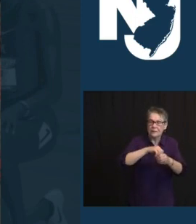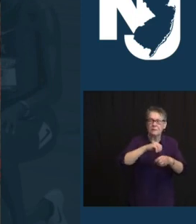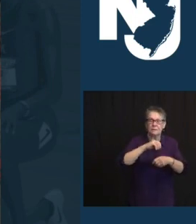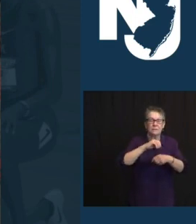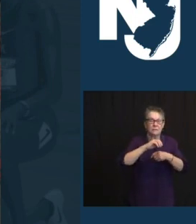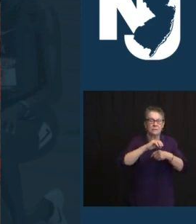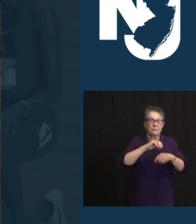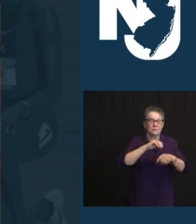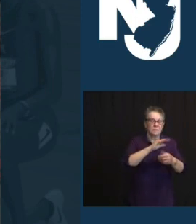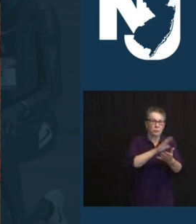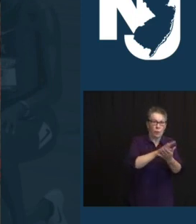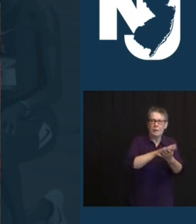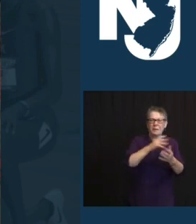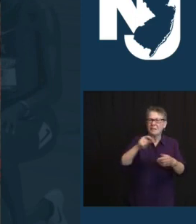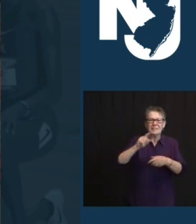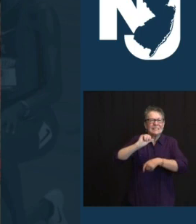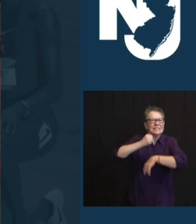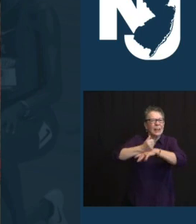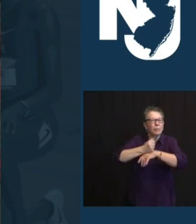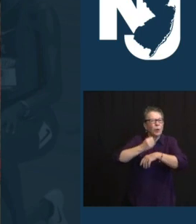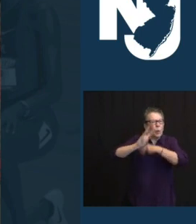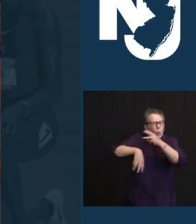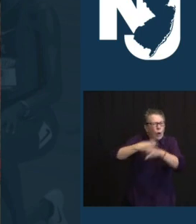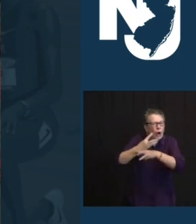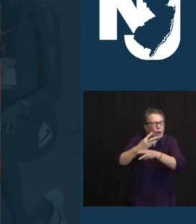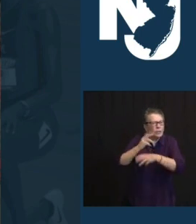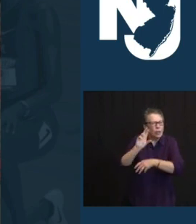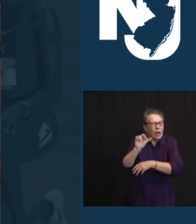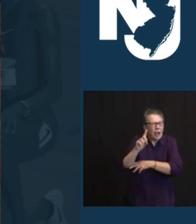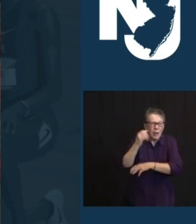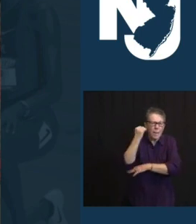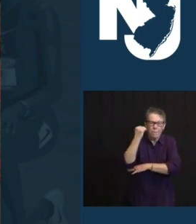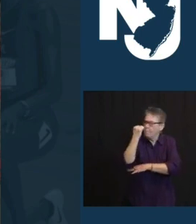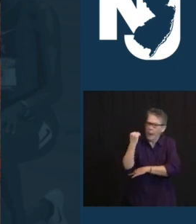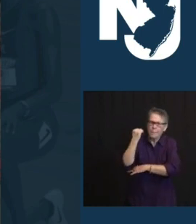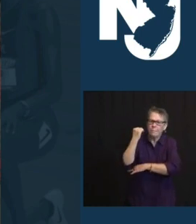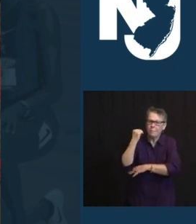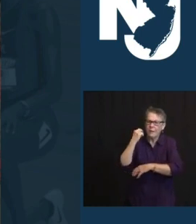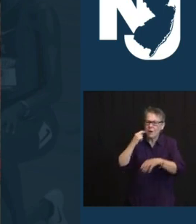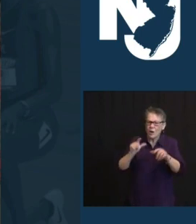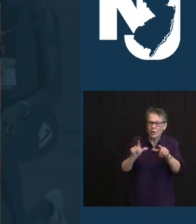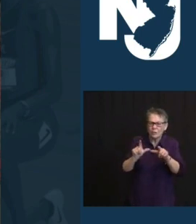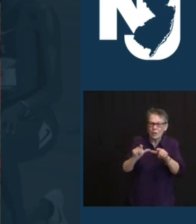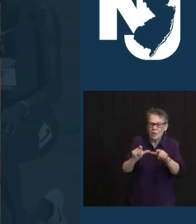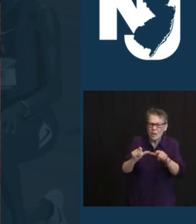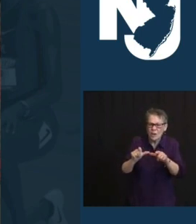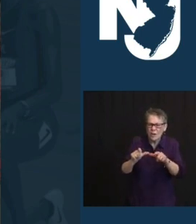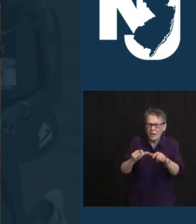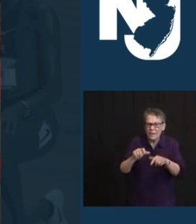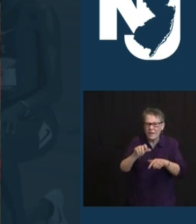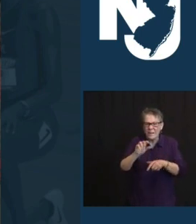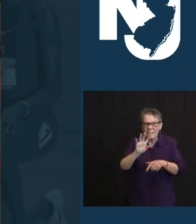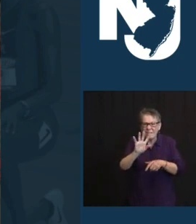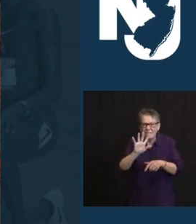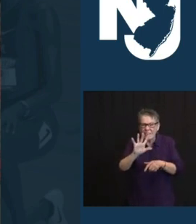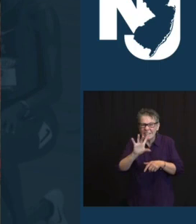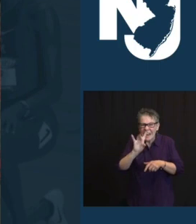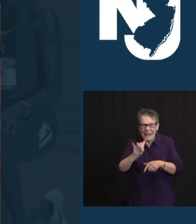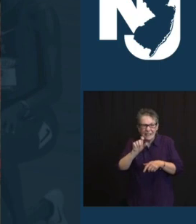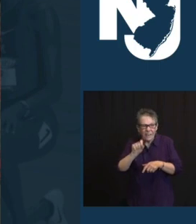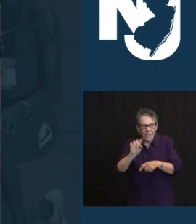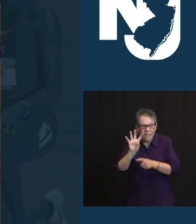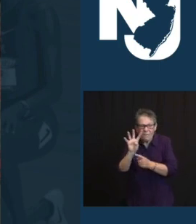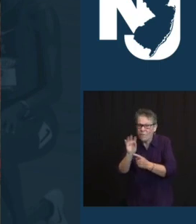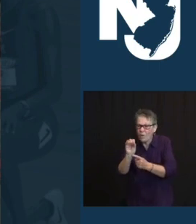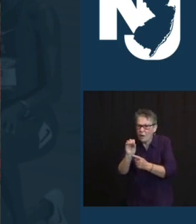CLOCKING A BLISTERING, NOT AS FAST AS YOU, PAT, BUT A BLISTERING 158-40. IN FACT, SHE BROKE BOTH OF THOSE RECORDS BY